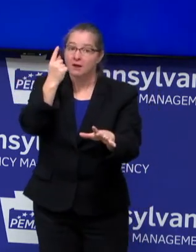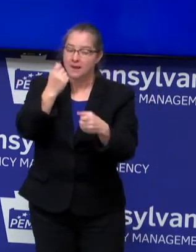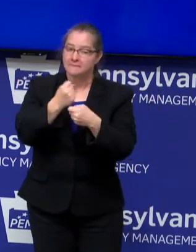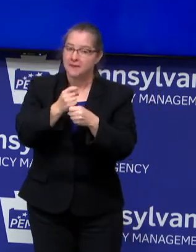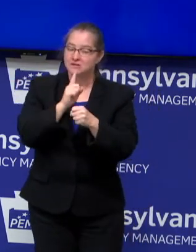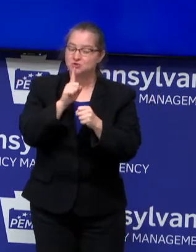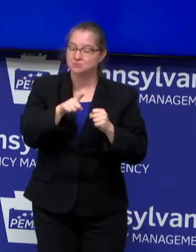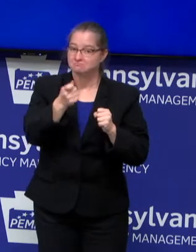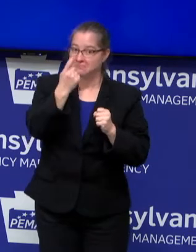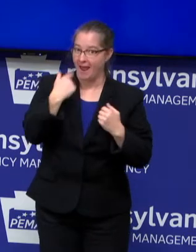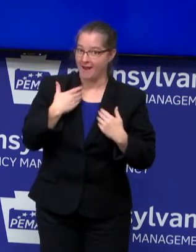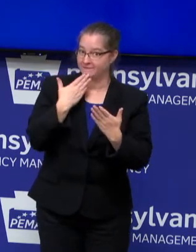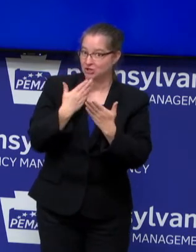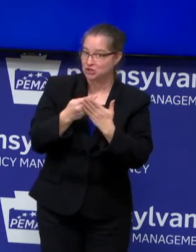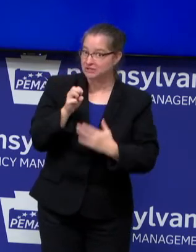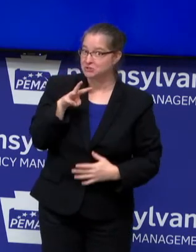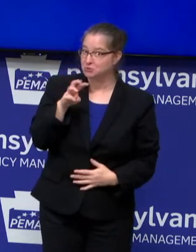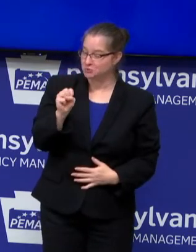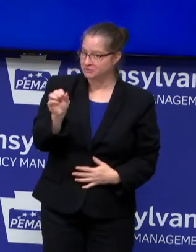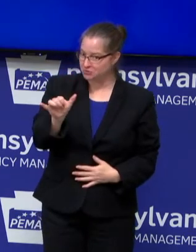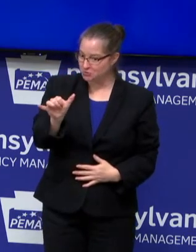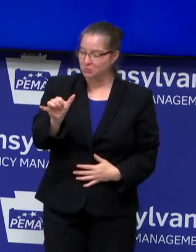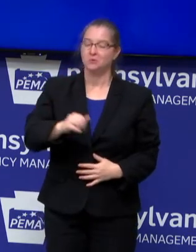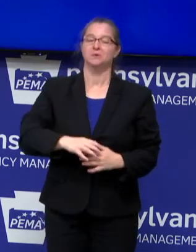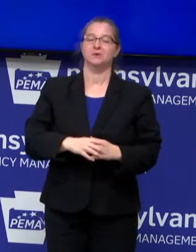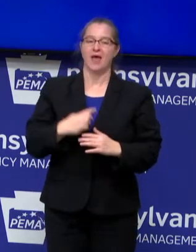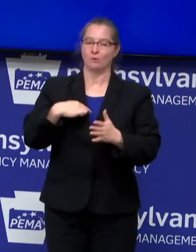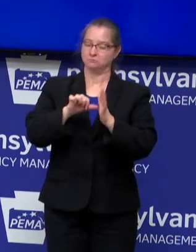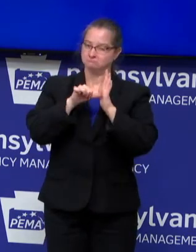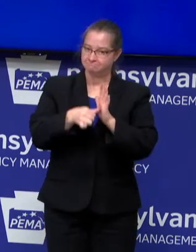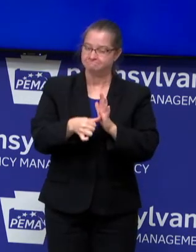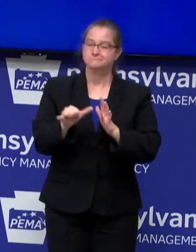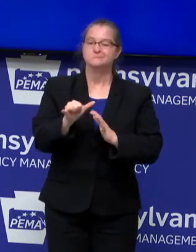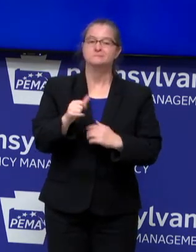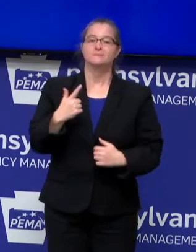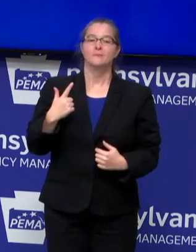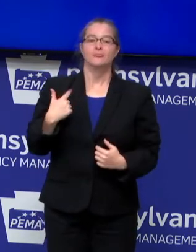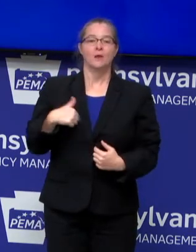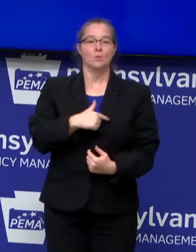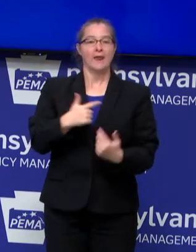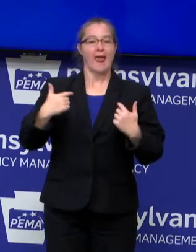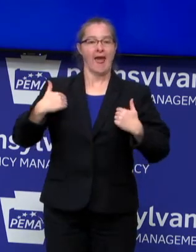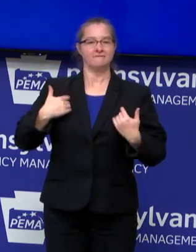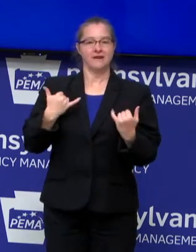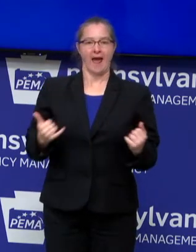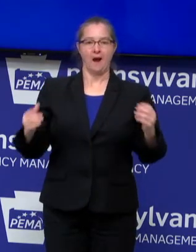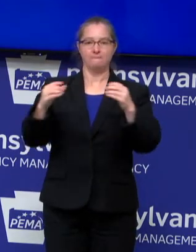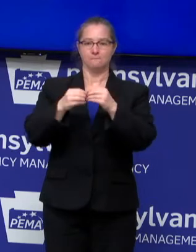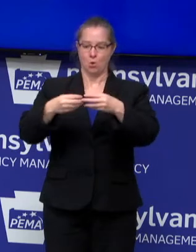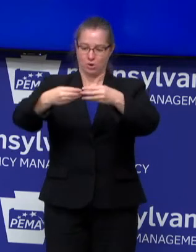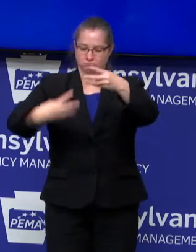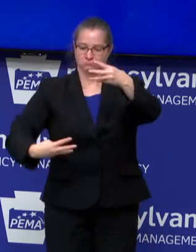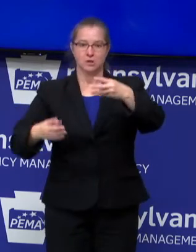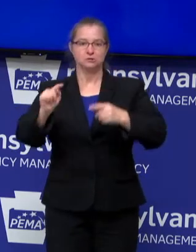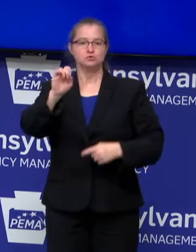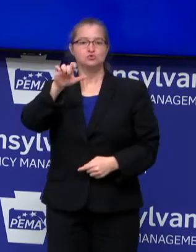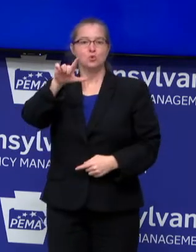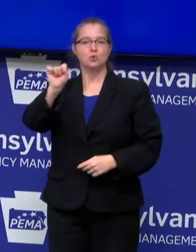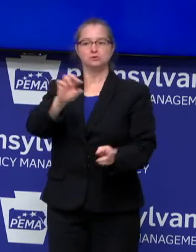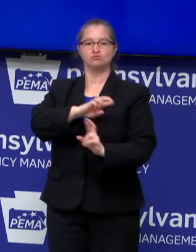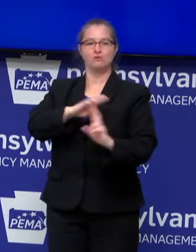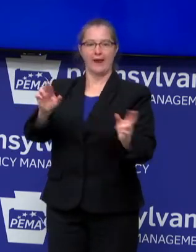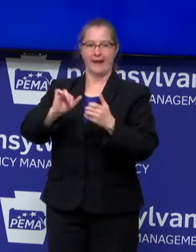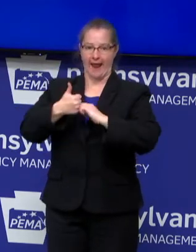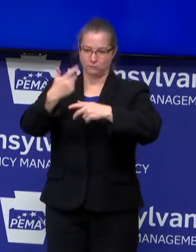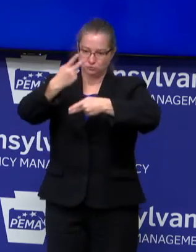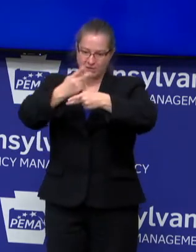sure that, um, we, uh, reiterate that as well. We have more arrows in our quiver, if you want to think of it that way, as far as